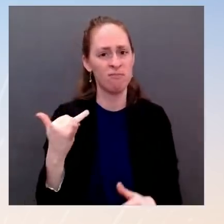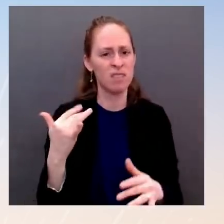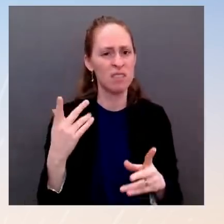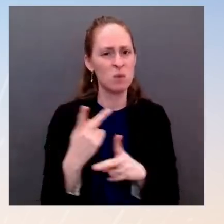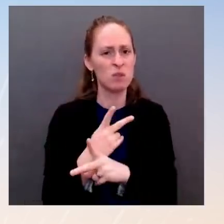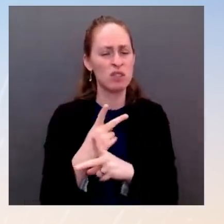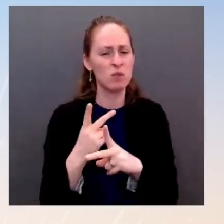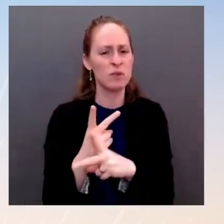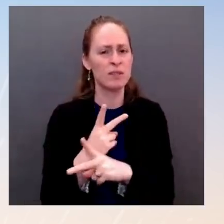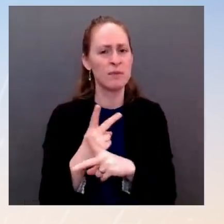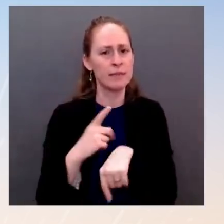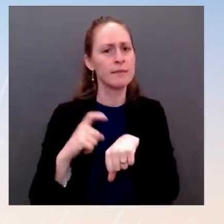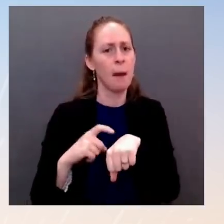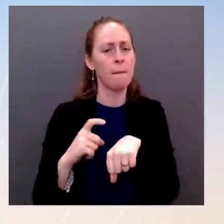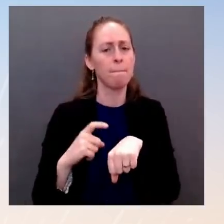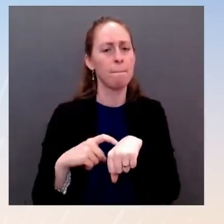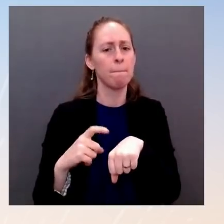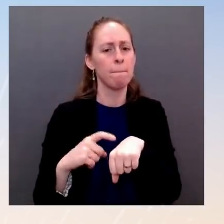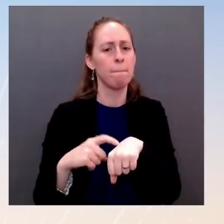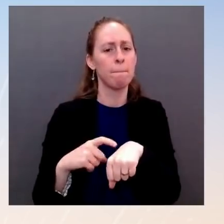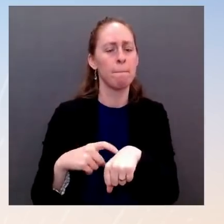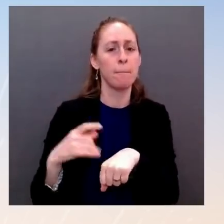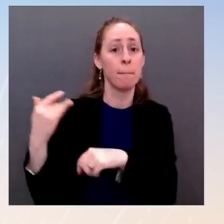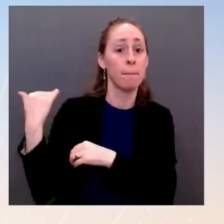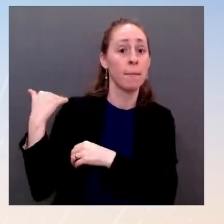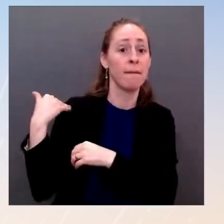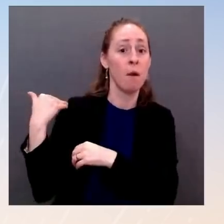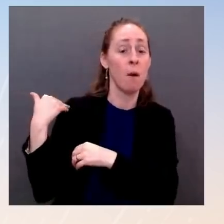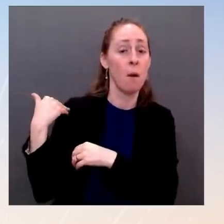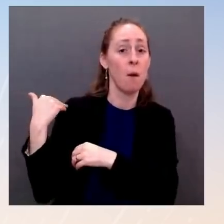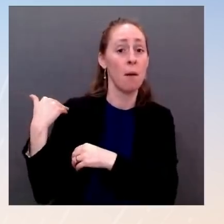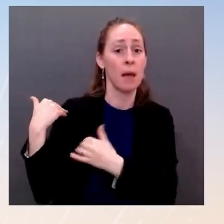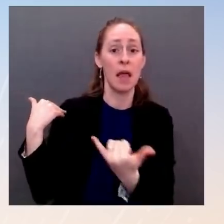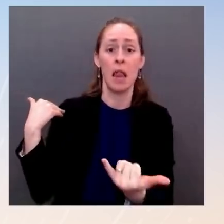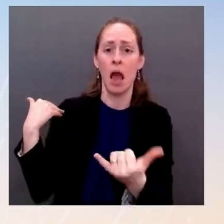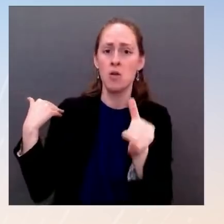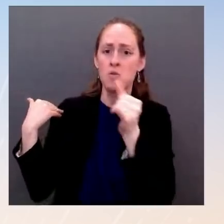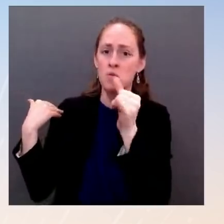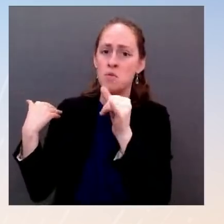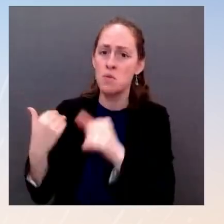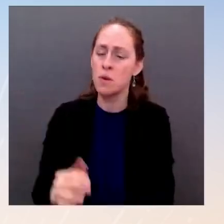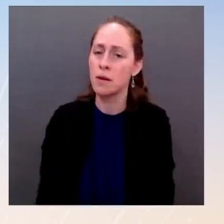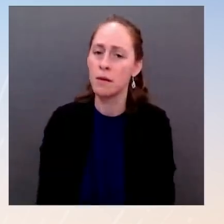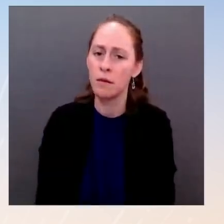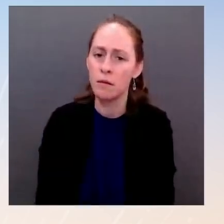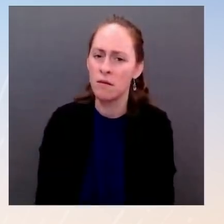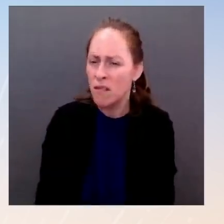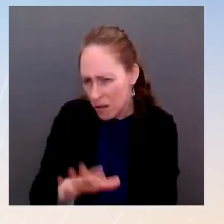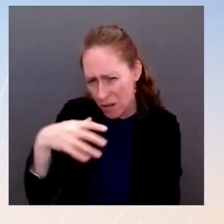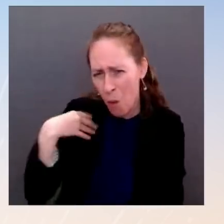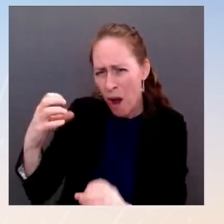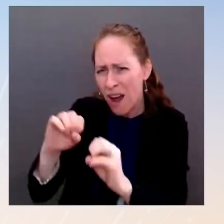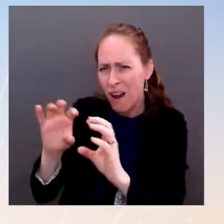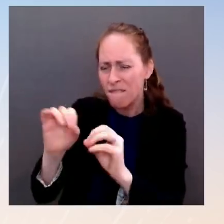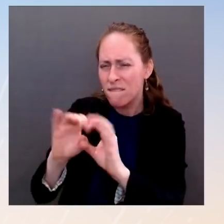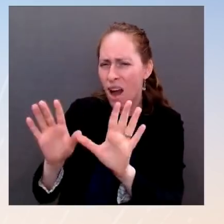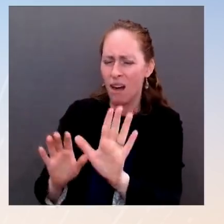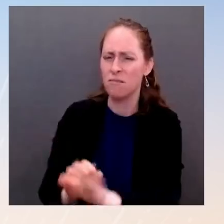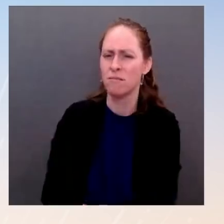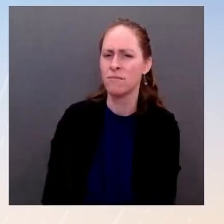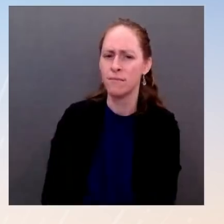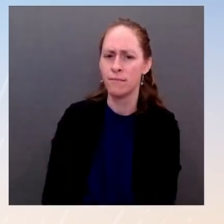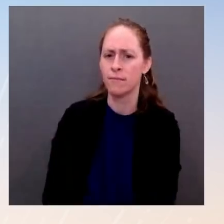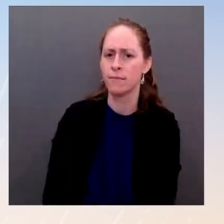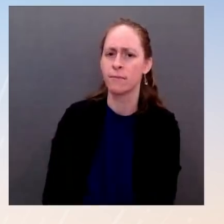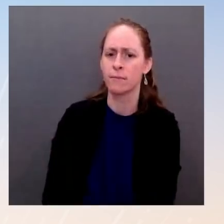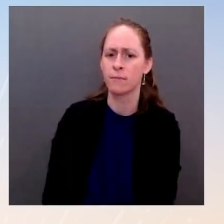it is an urgent message because we are in an urgent situation. The But just to clarify, so you now believe that Russia has all the forces it needs